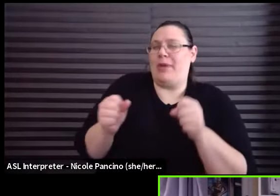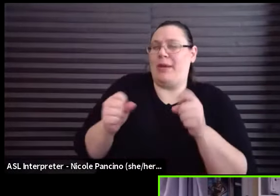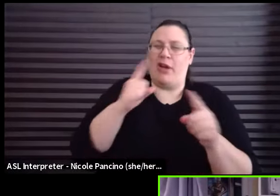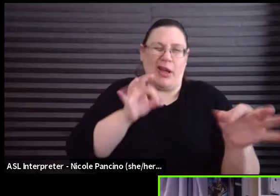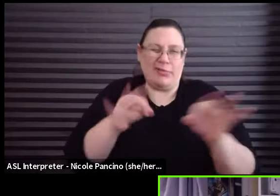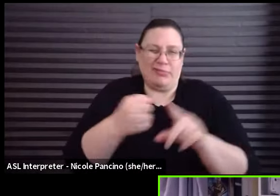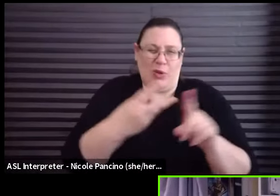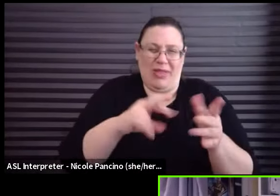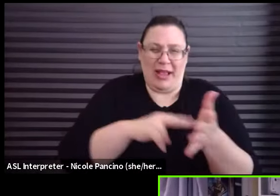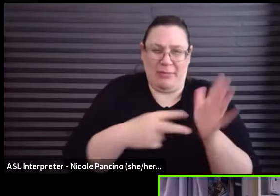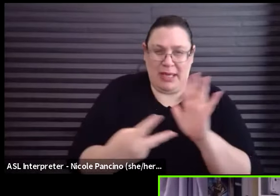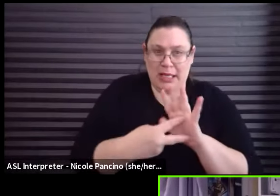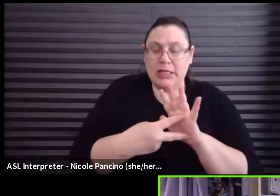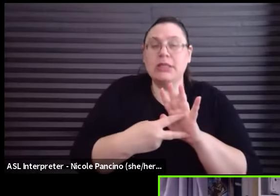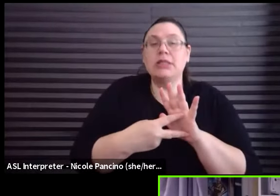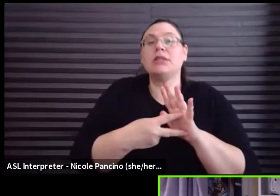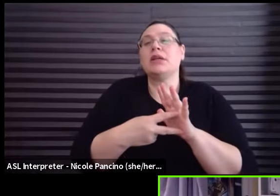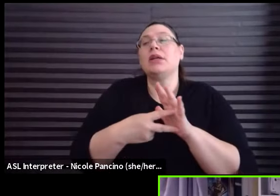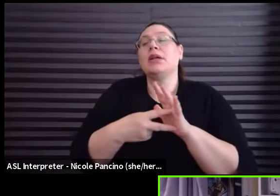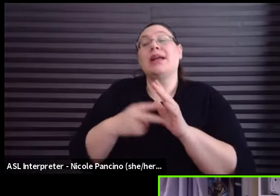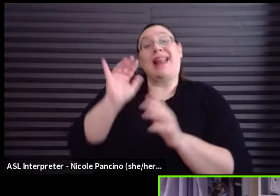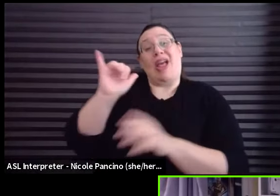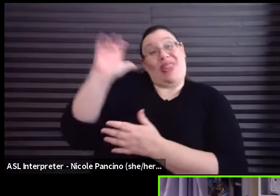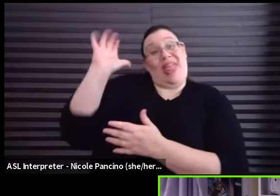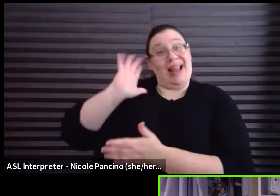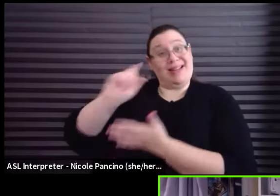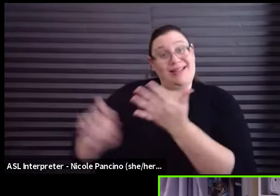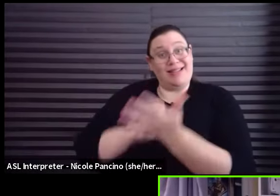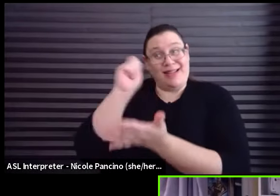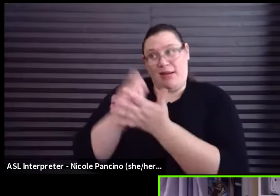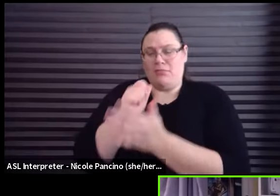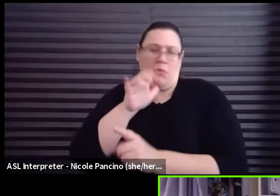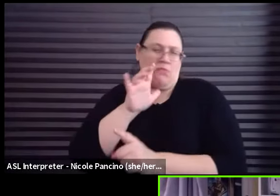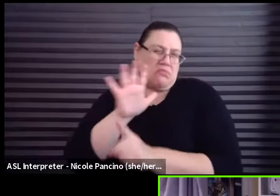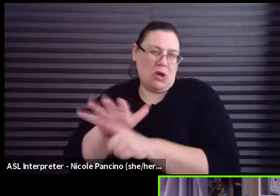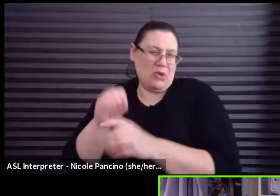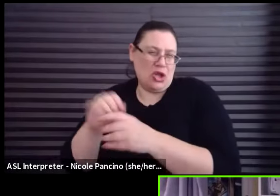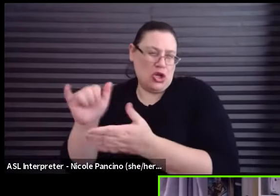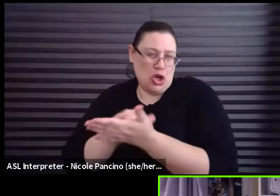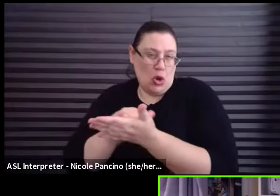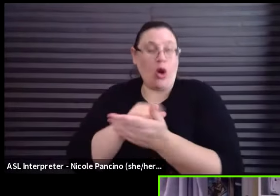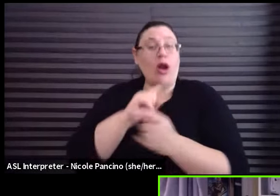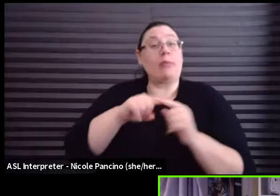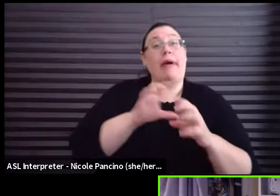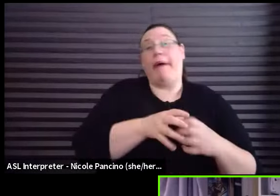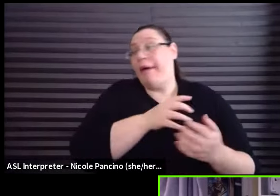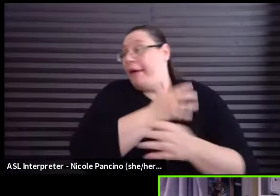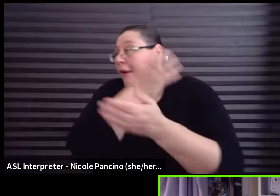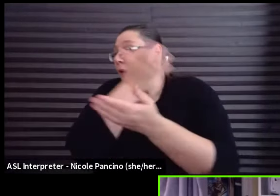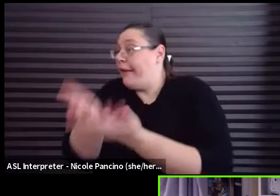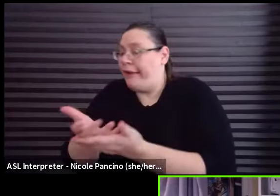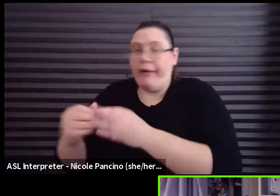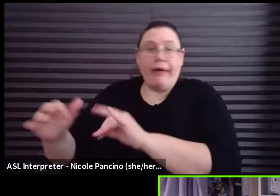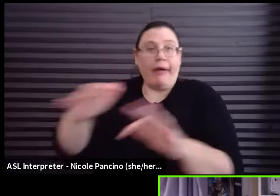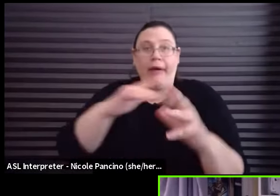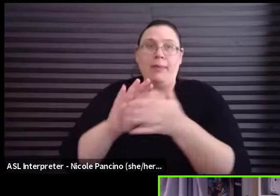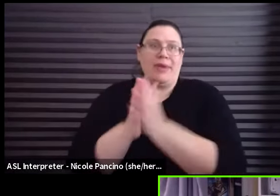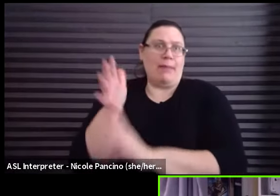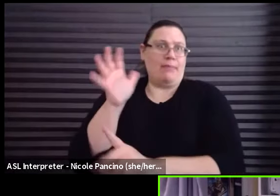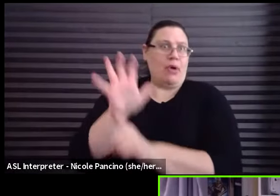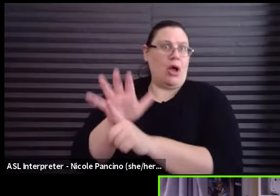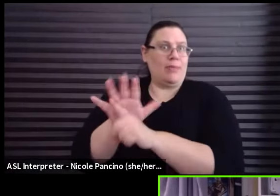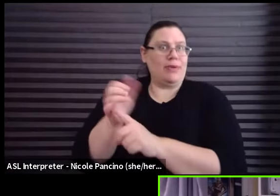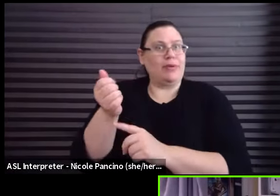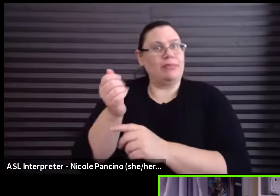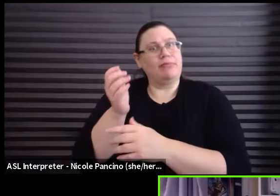to New York, which was not big on the scene there. They became very popular with their show in the mid-90s. And they just got a lot of